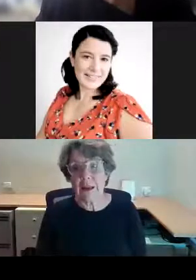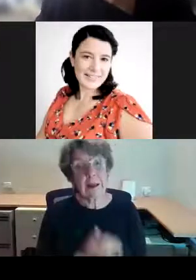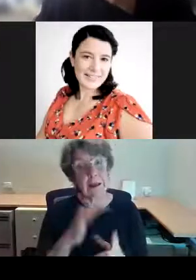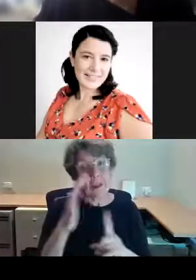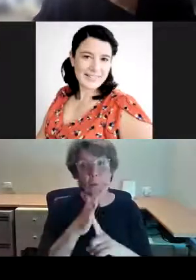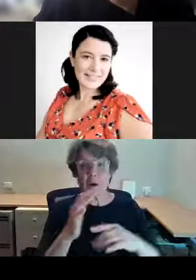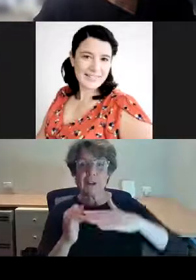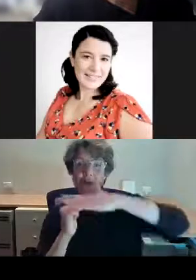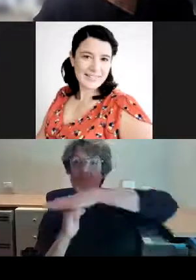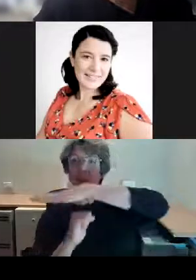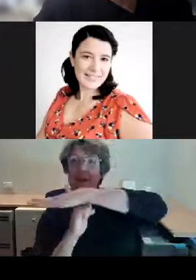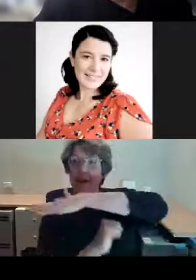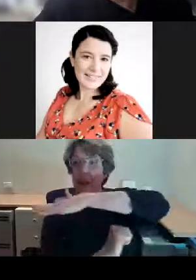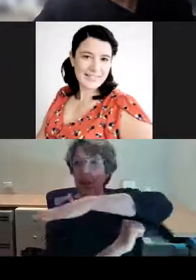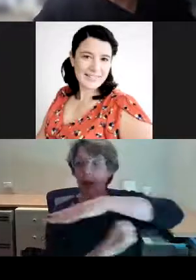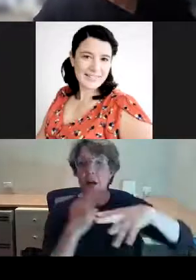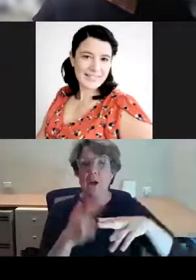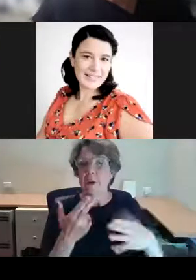lives of the people of Sydney.